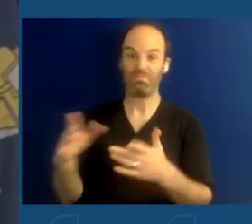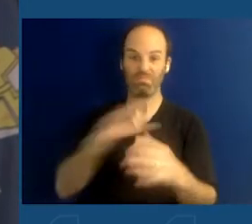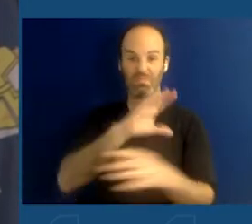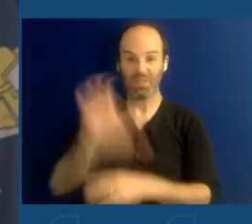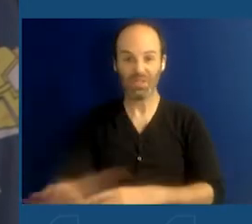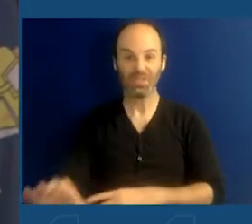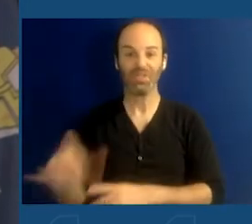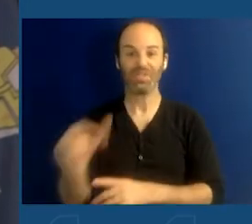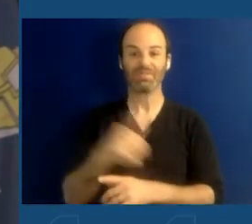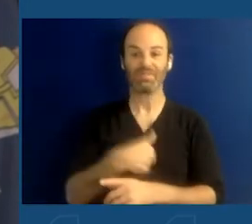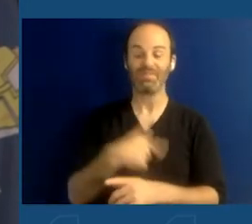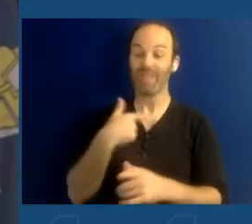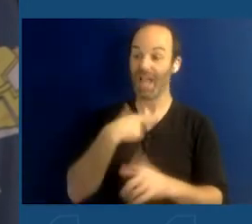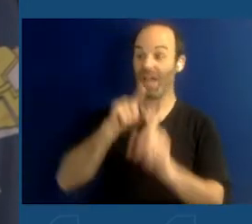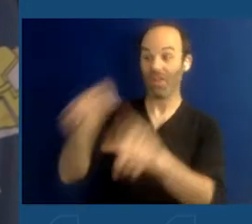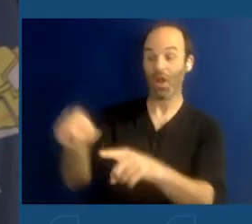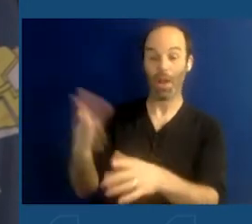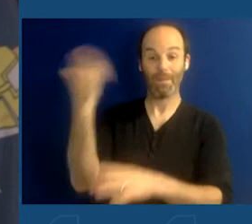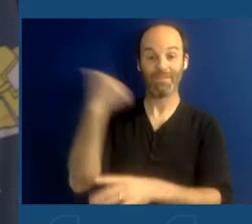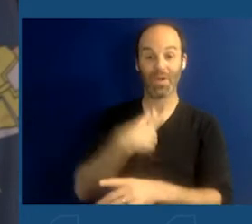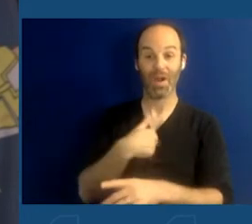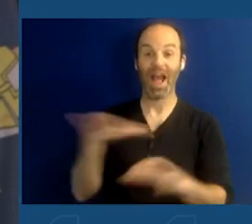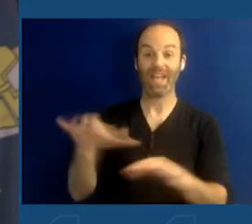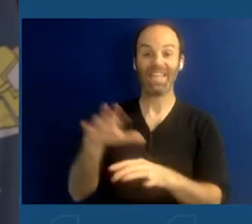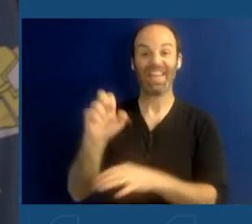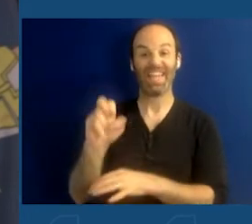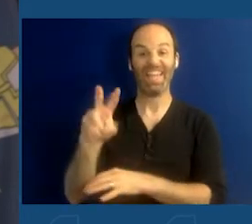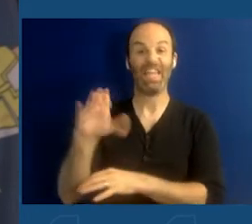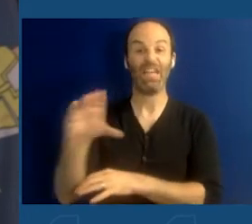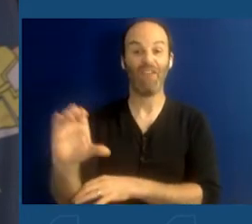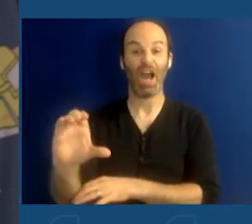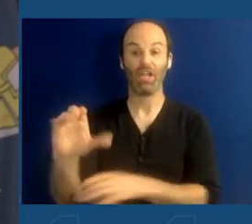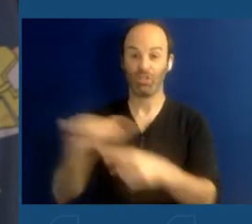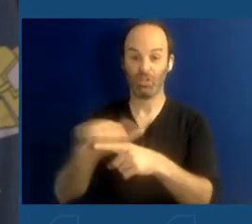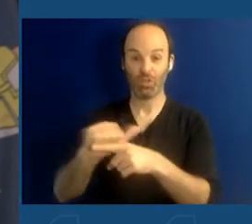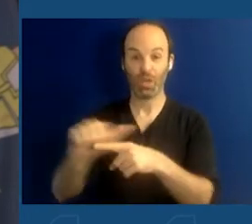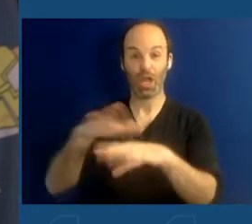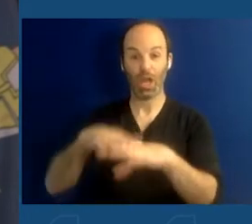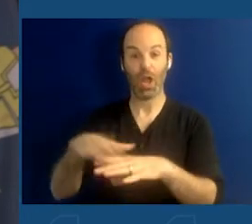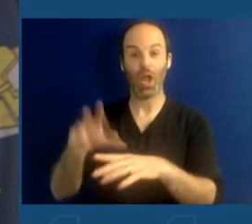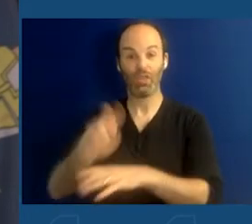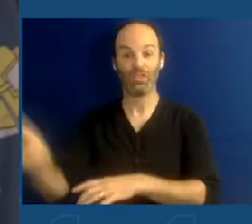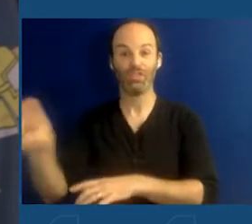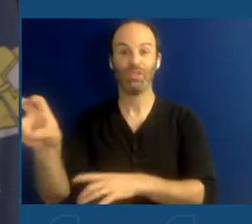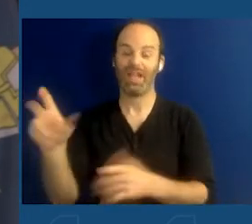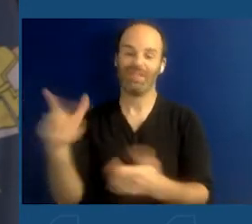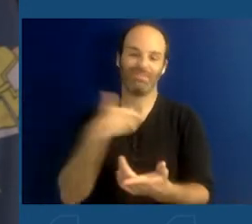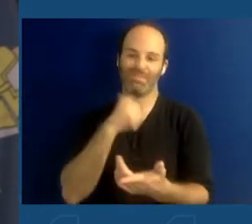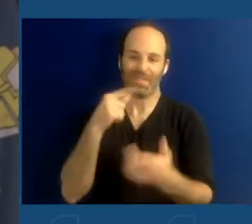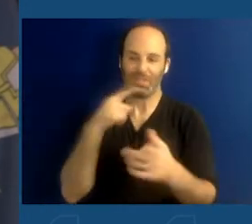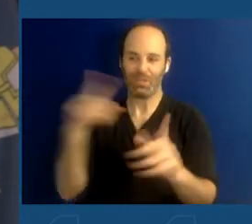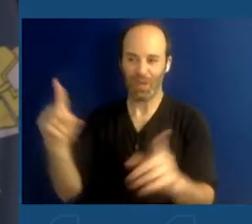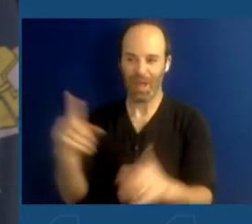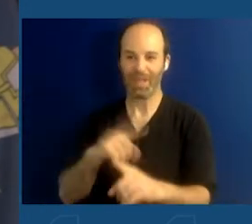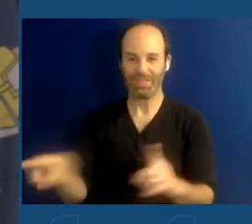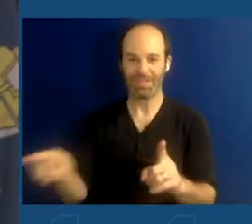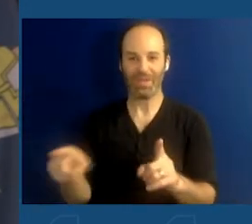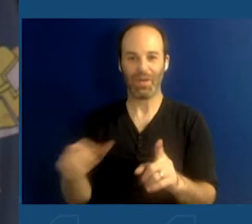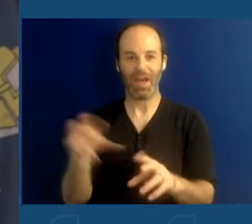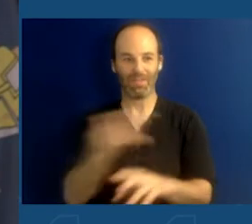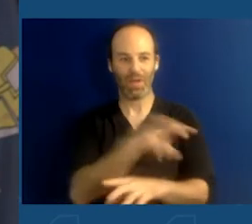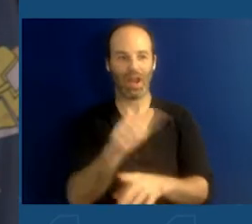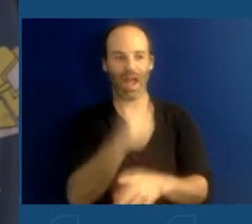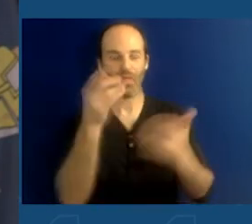EVOC training on the track. Didn't do so well, so I had to go to another avenue. But I've been always intrigued with the training programs that we've been able to offer there.